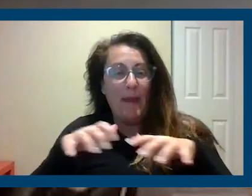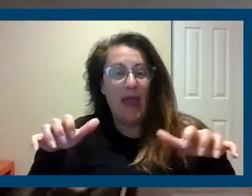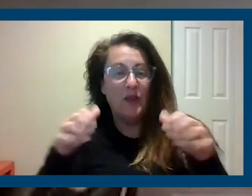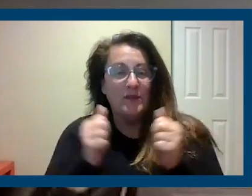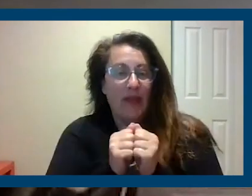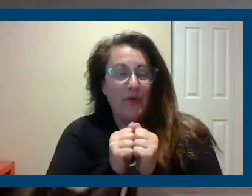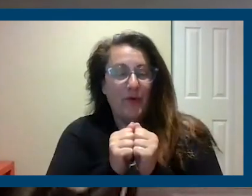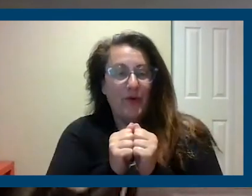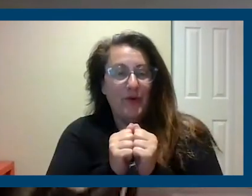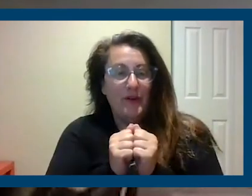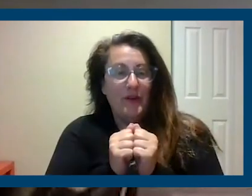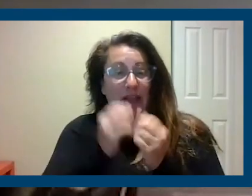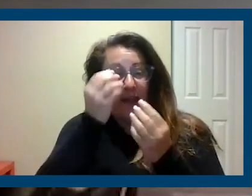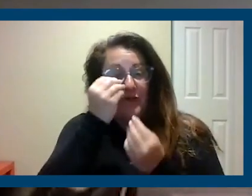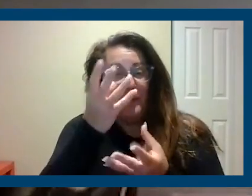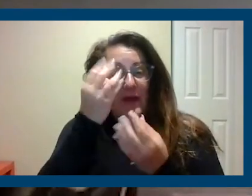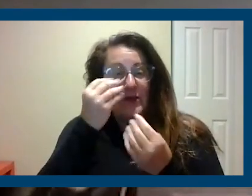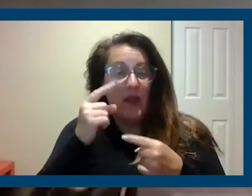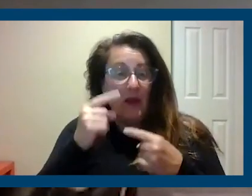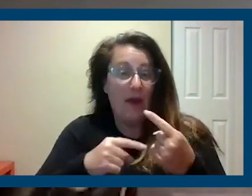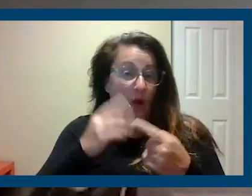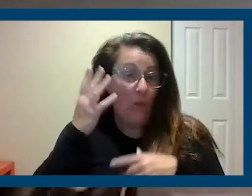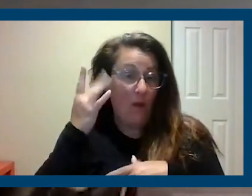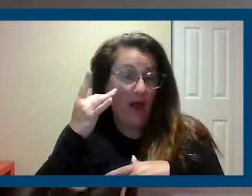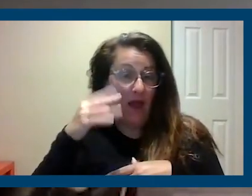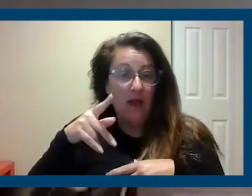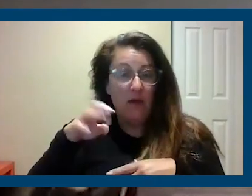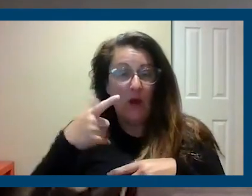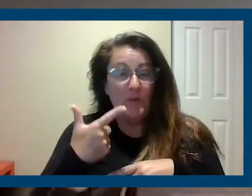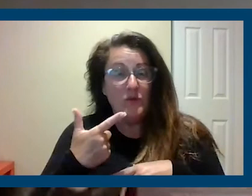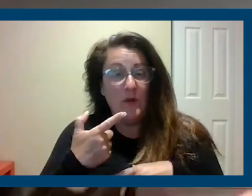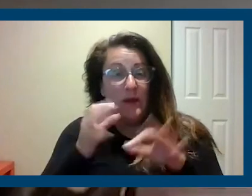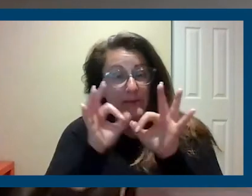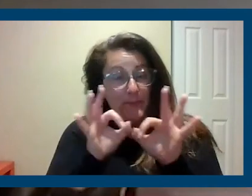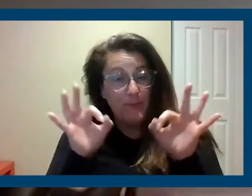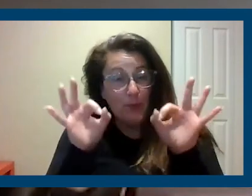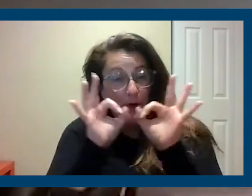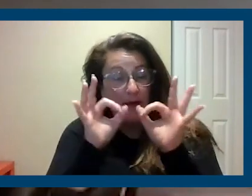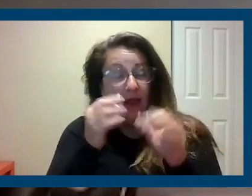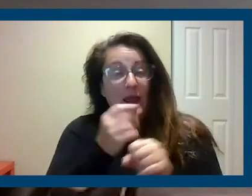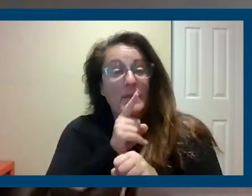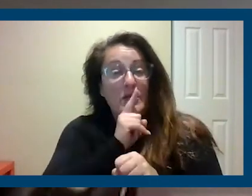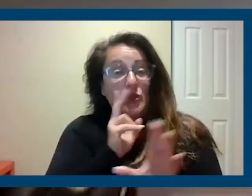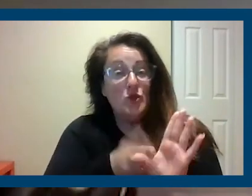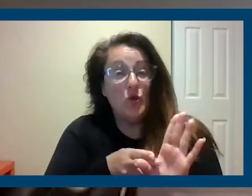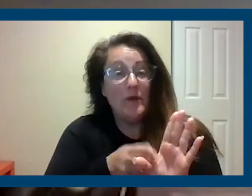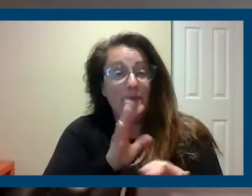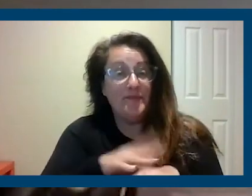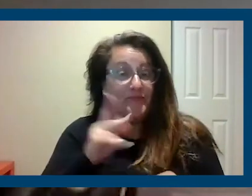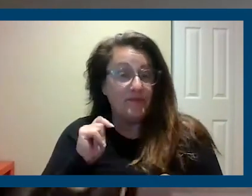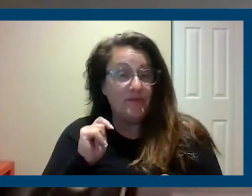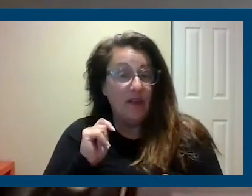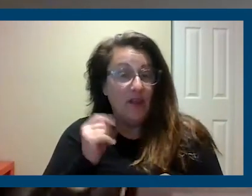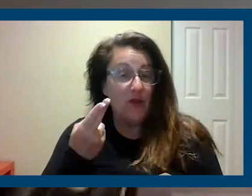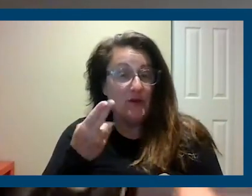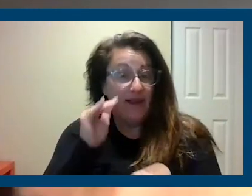was able to get a lot of information about why Prop 21 is so important. Um, make sure you join us on Thursday nights,